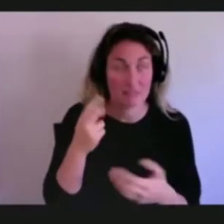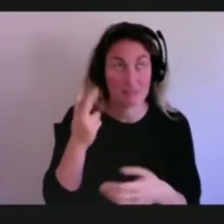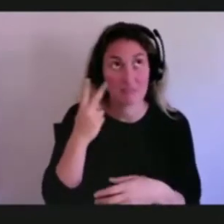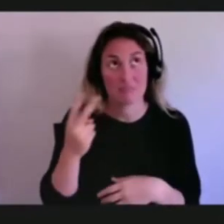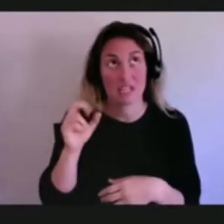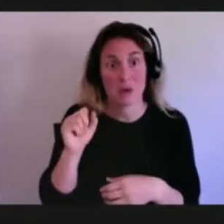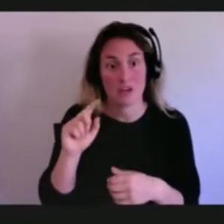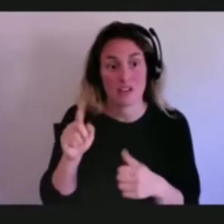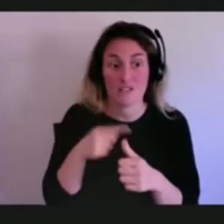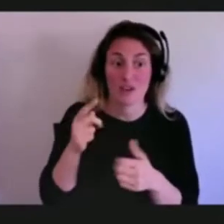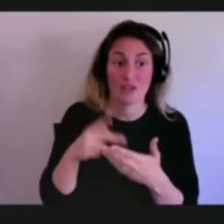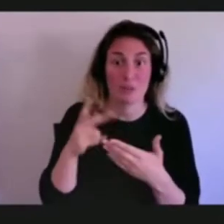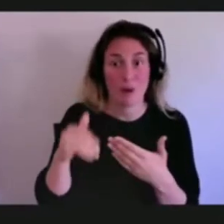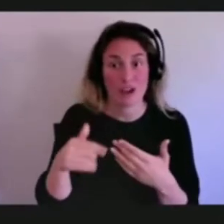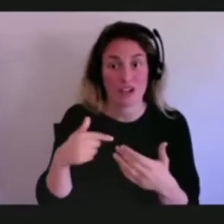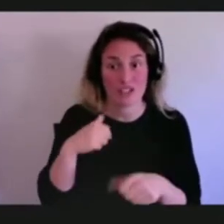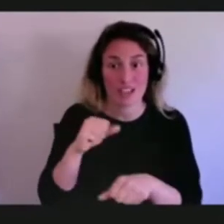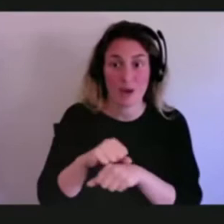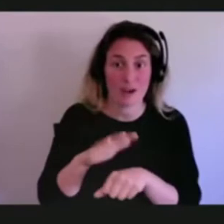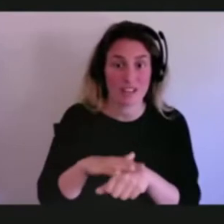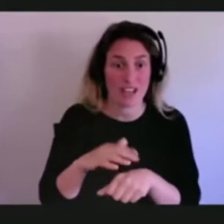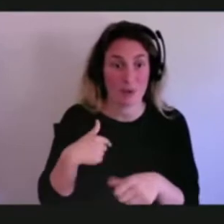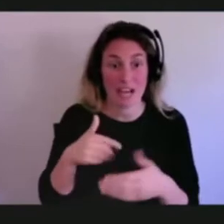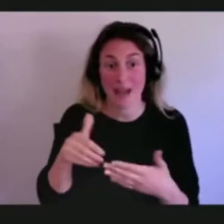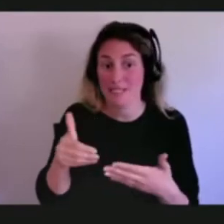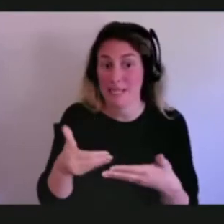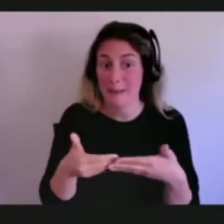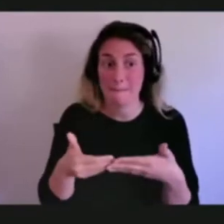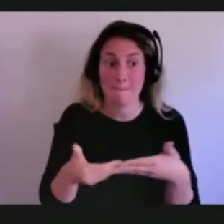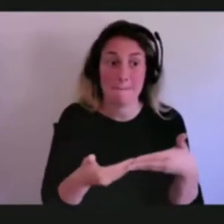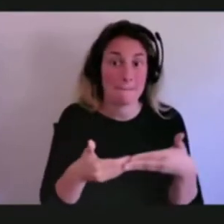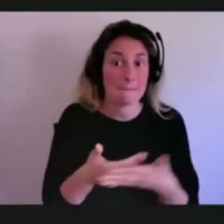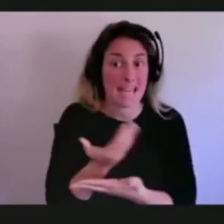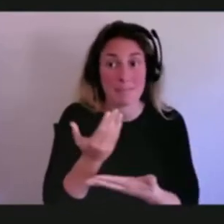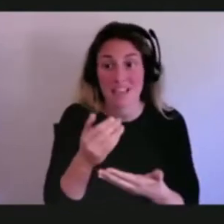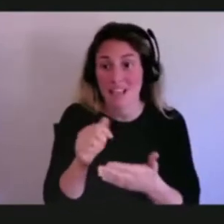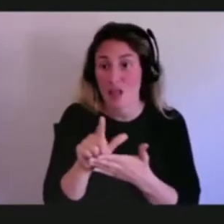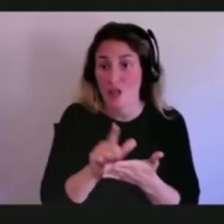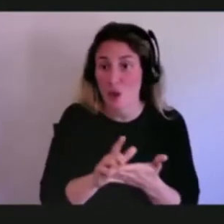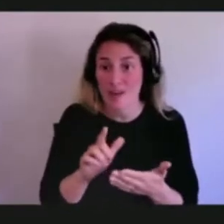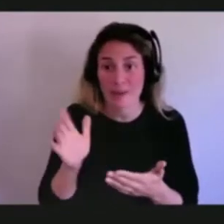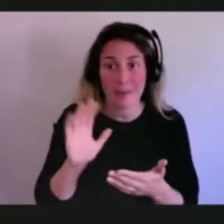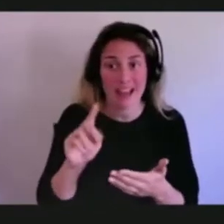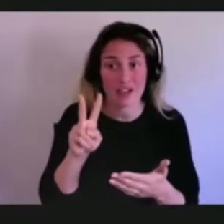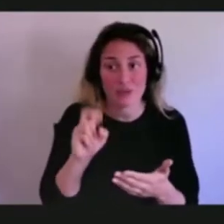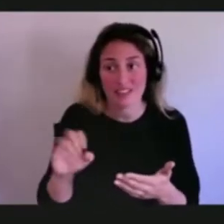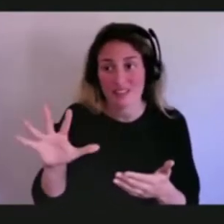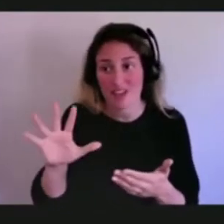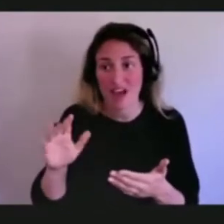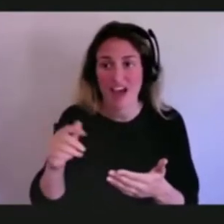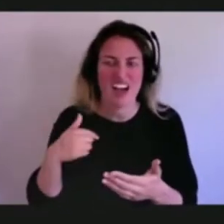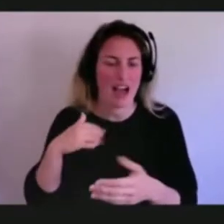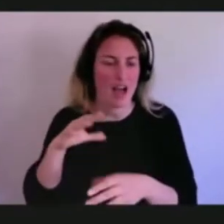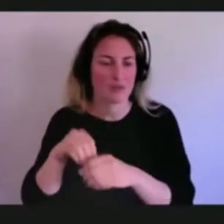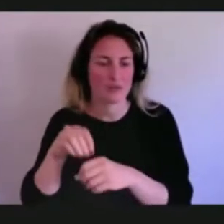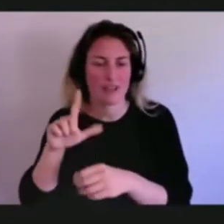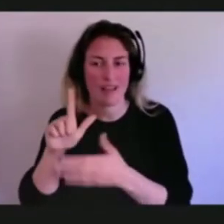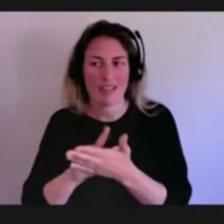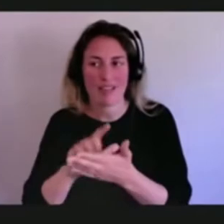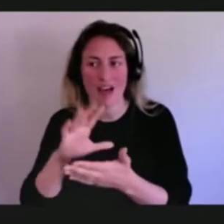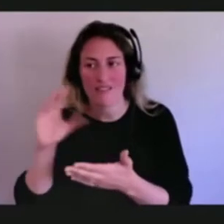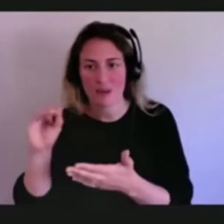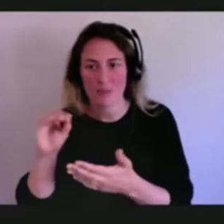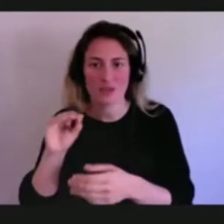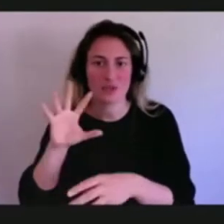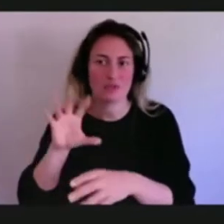a baby lawyer in 2005 when I started a law firm was the Hurricane Katrina panel. sort of volunteered to help out there on the law firm side of backup